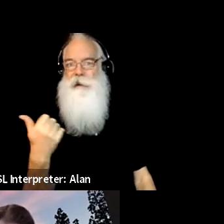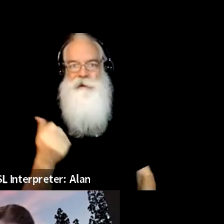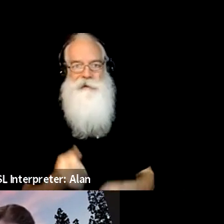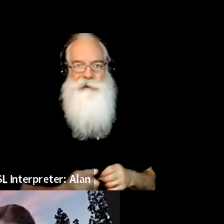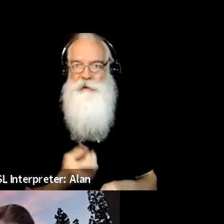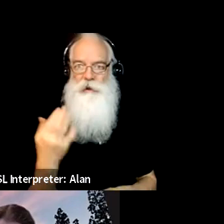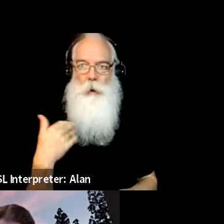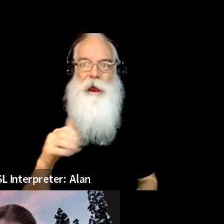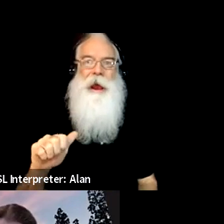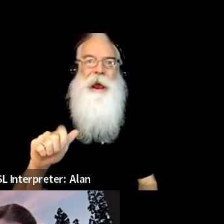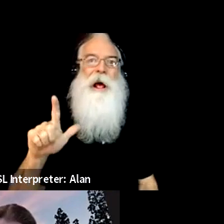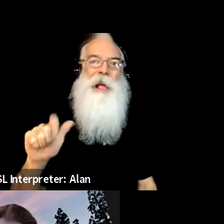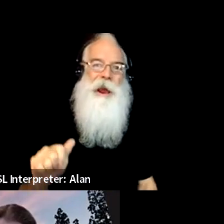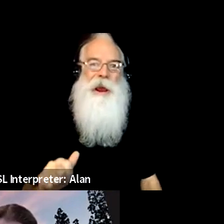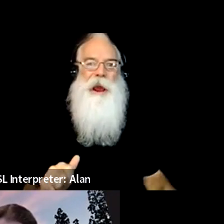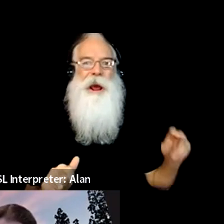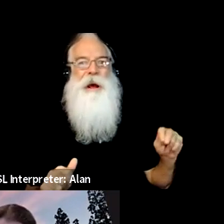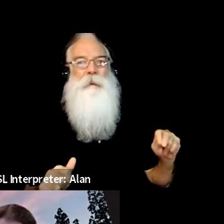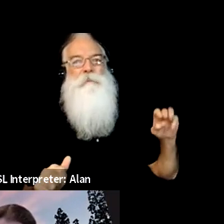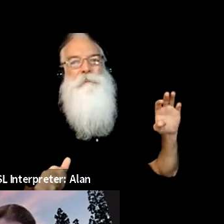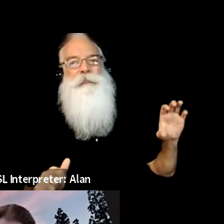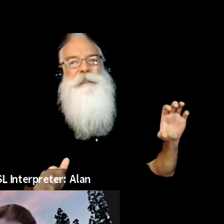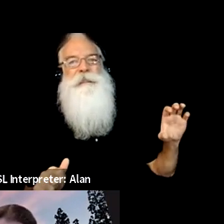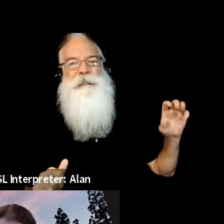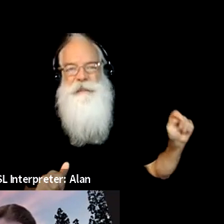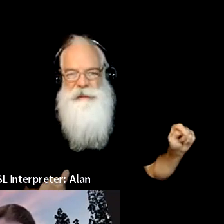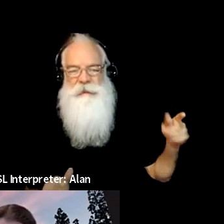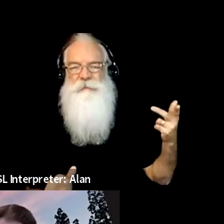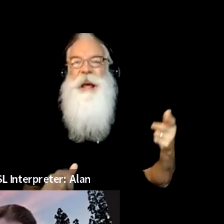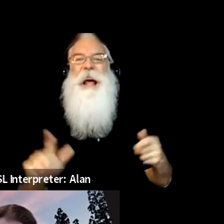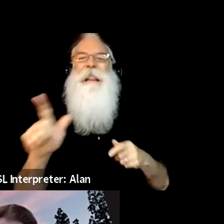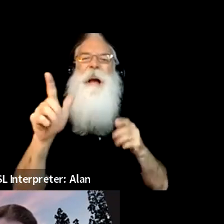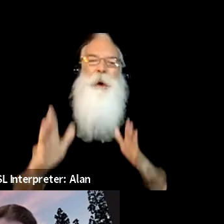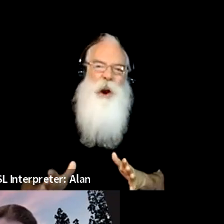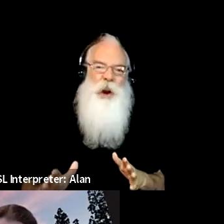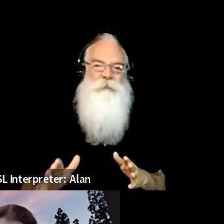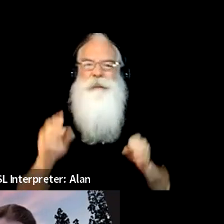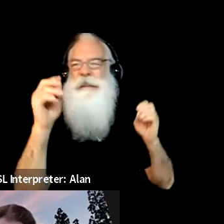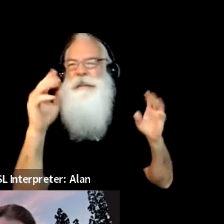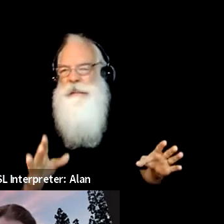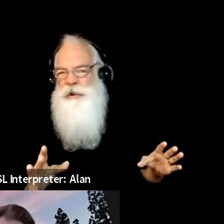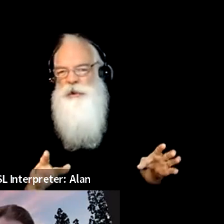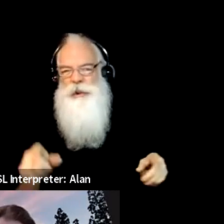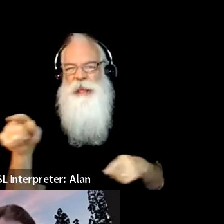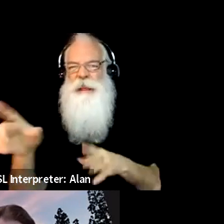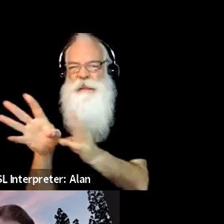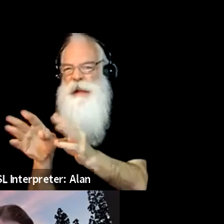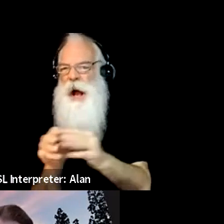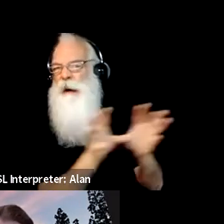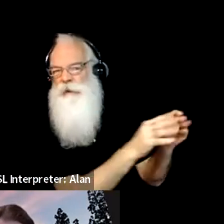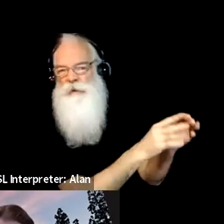NCTE, you know, librarians and and, um, teachers would argue with me if I said